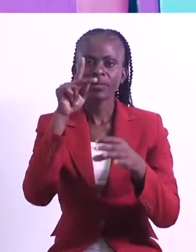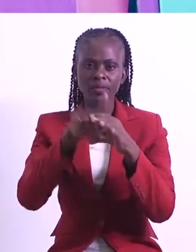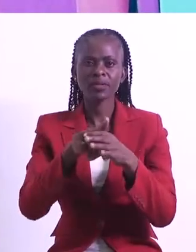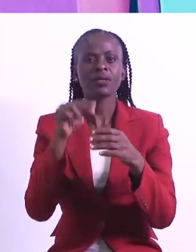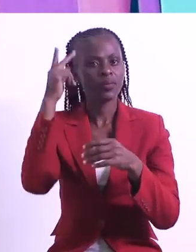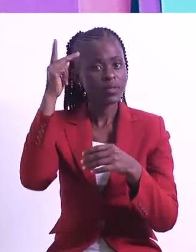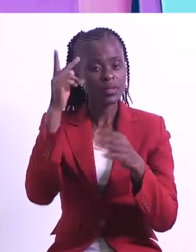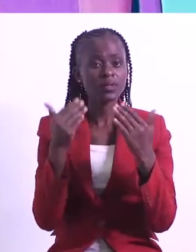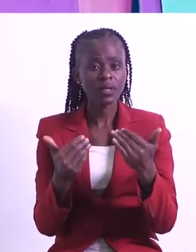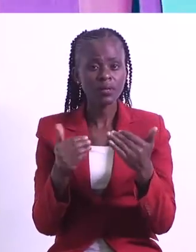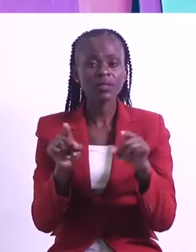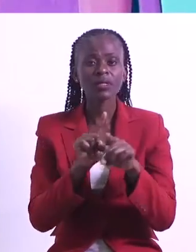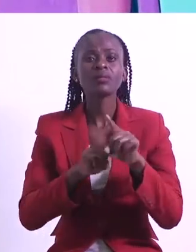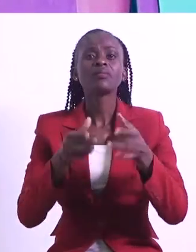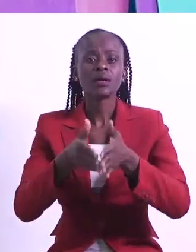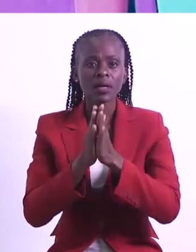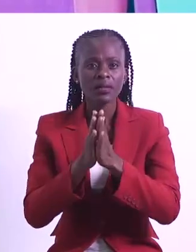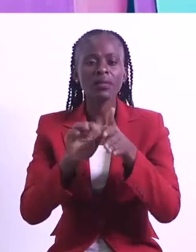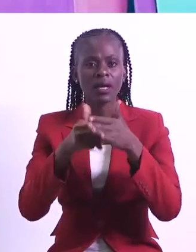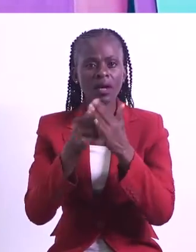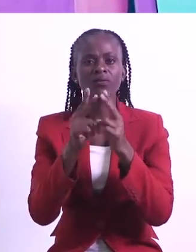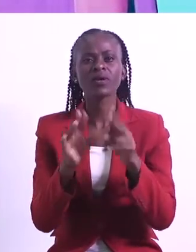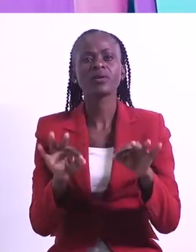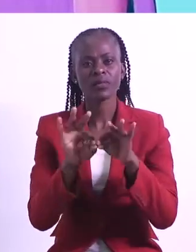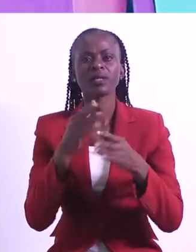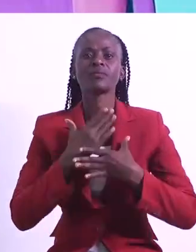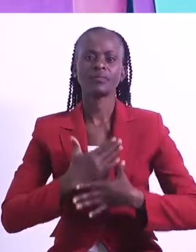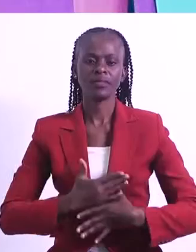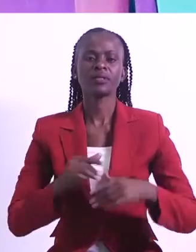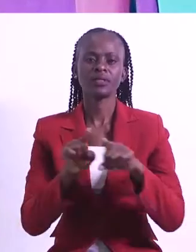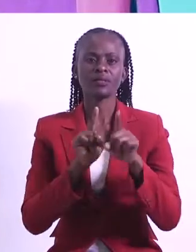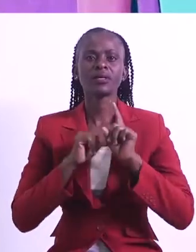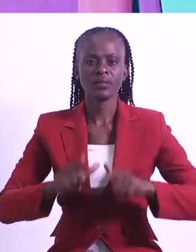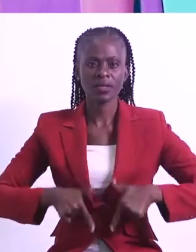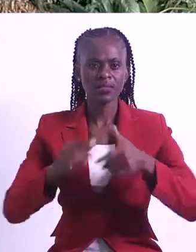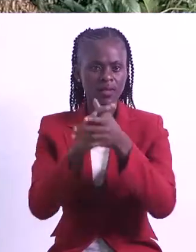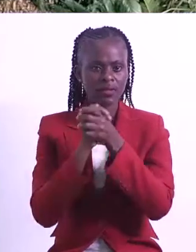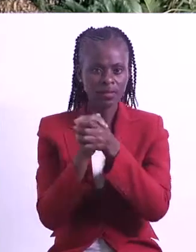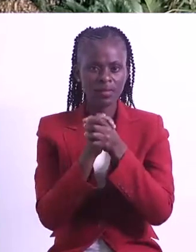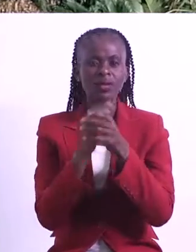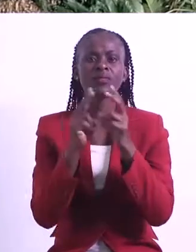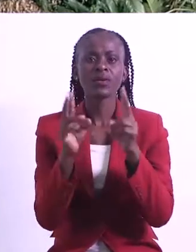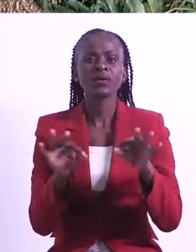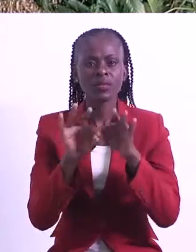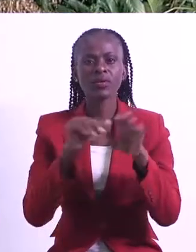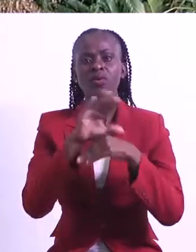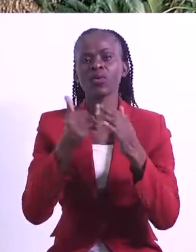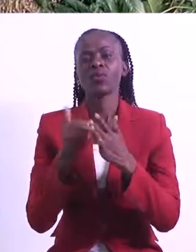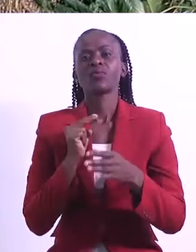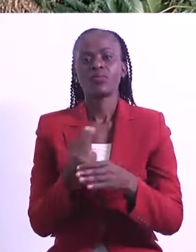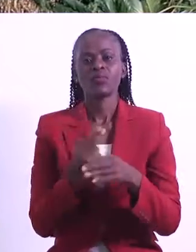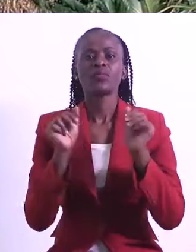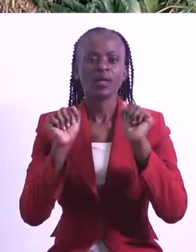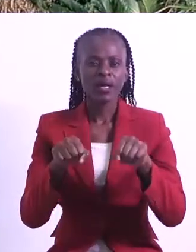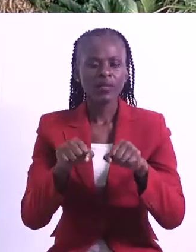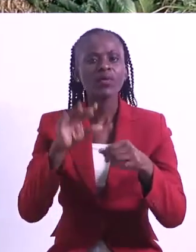in politics now and remind them about the importance of peace and living in harmony out there. It's important for all of us to